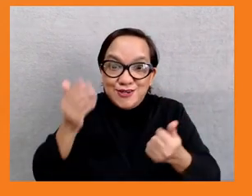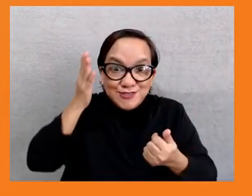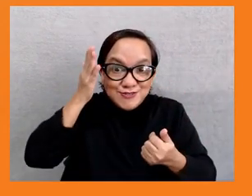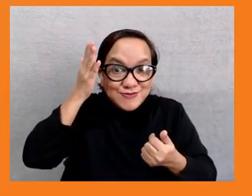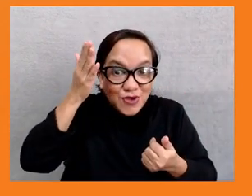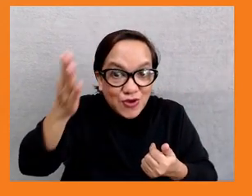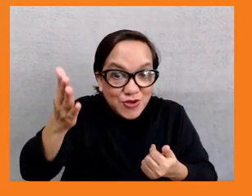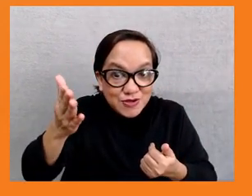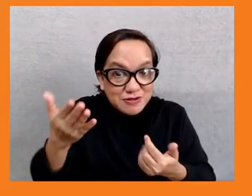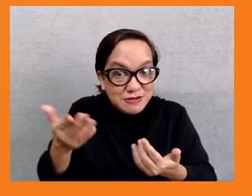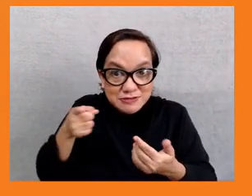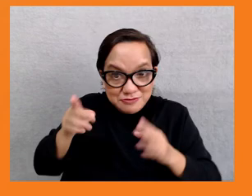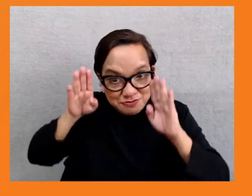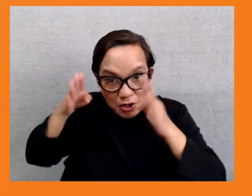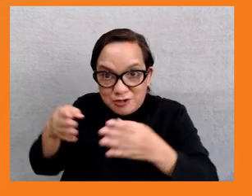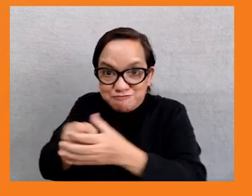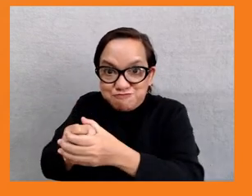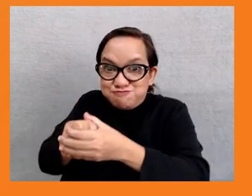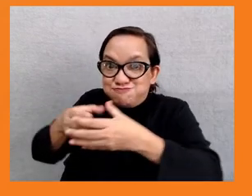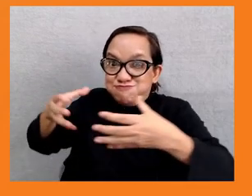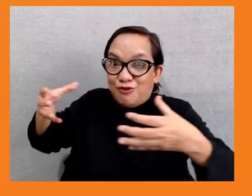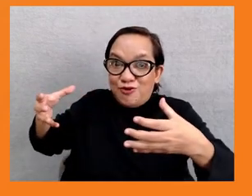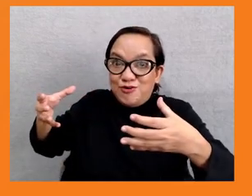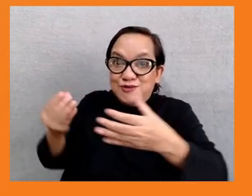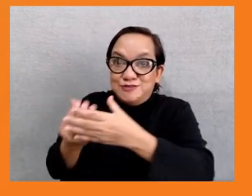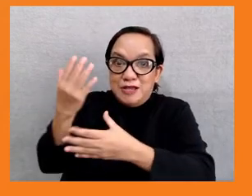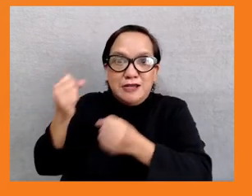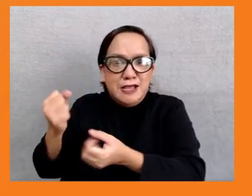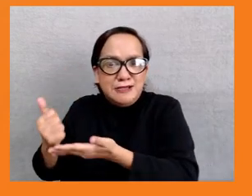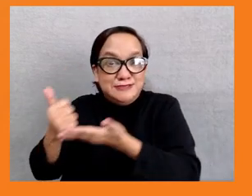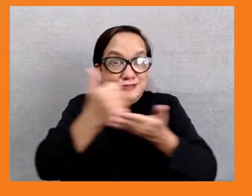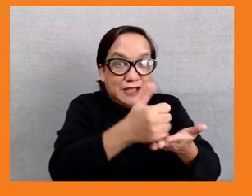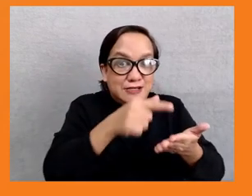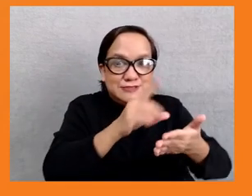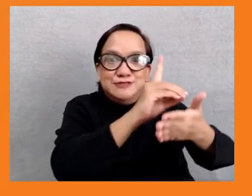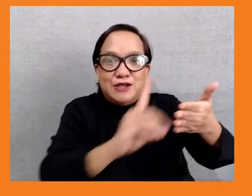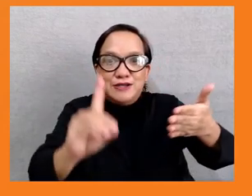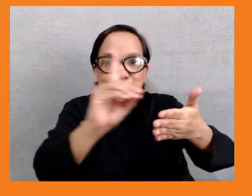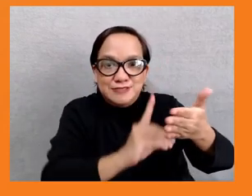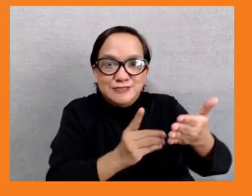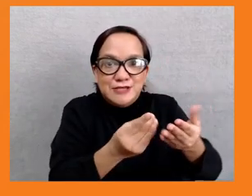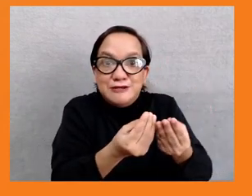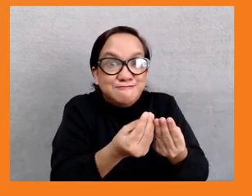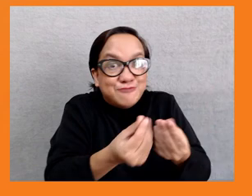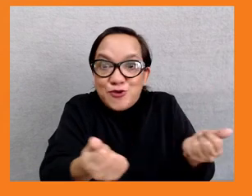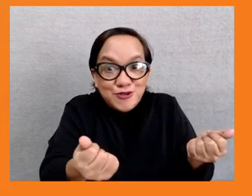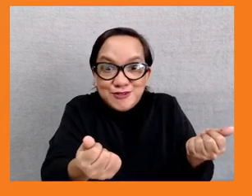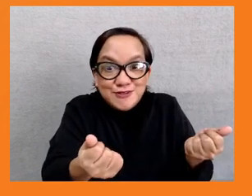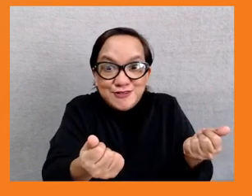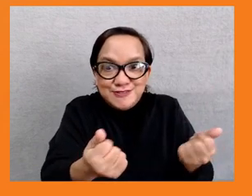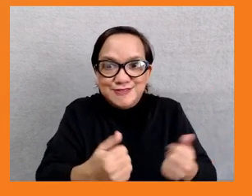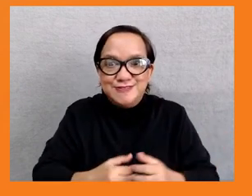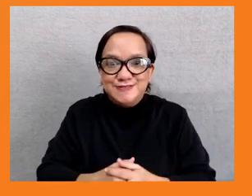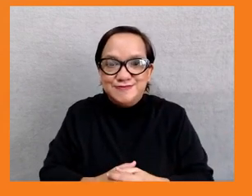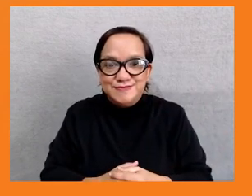inequality, which is why we need evidence like the CRI report in Asia to really inform our work and see change. And thank you for sharing